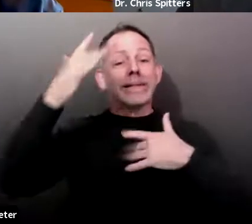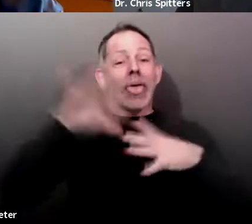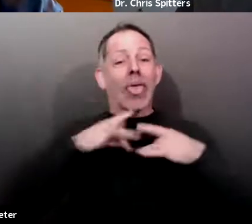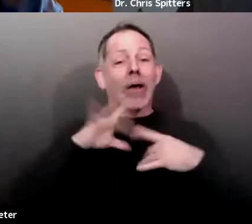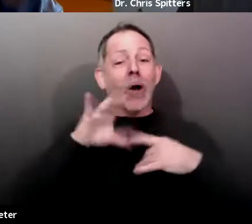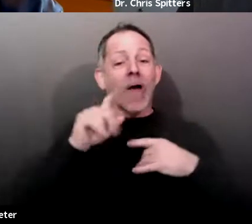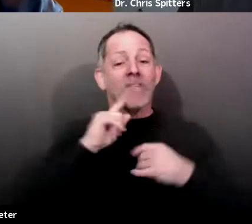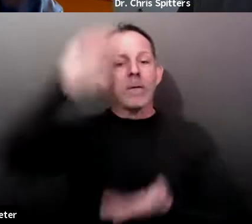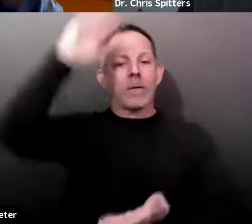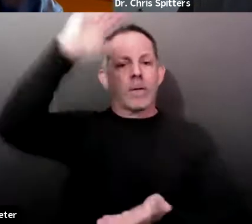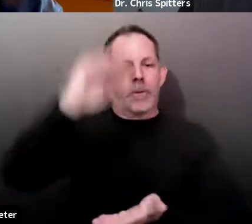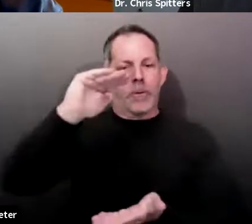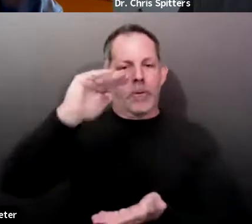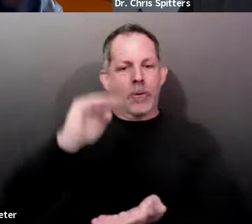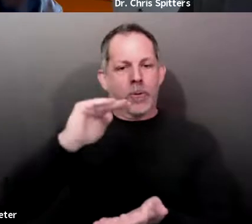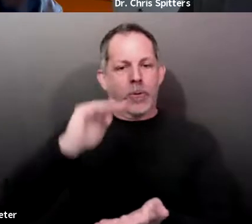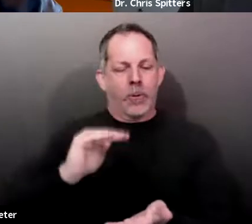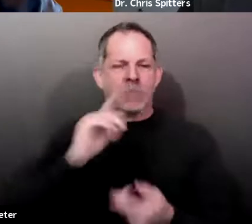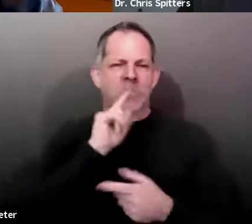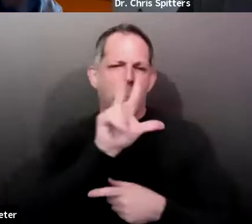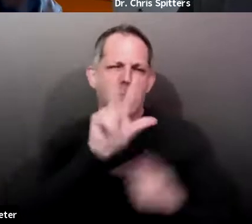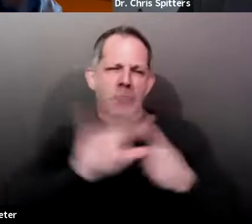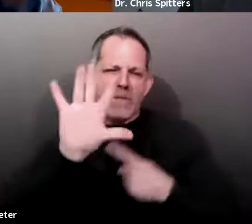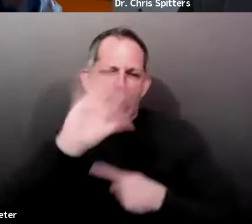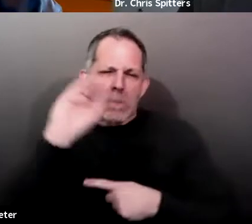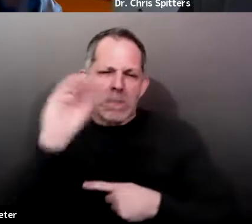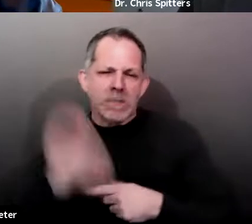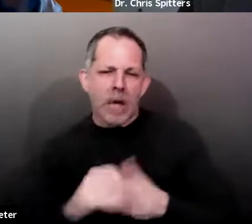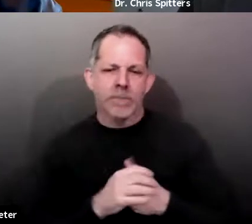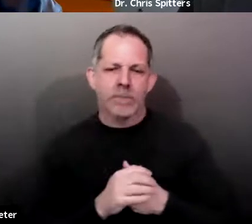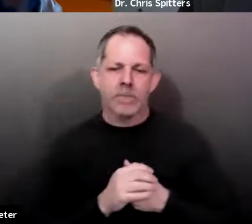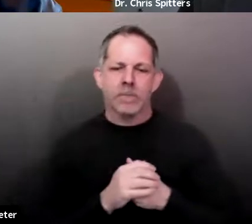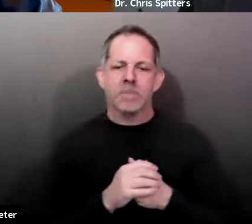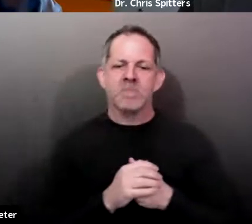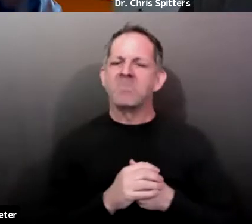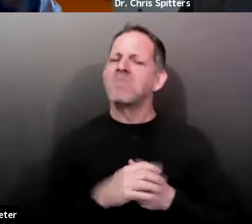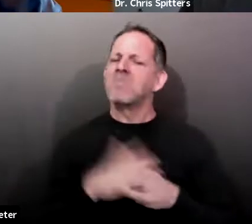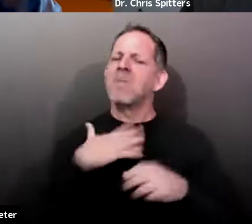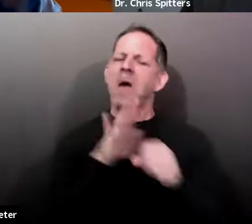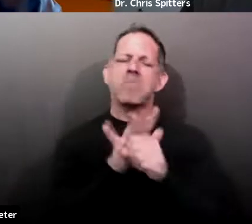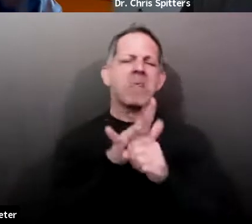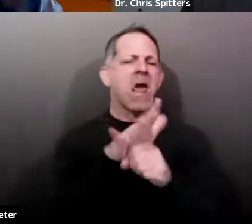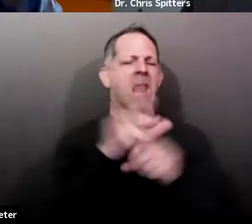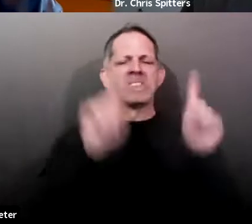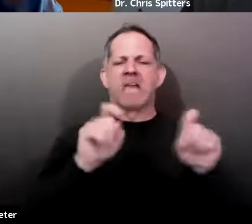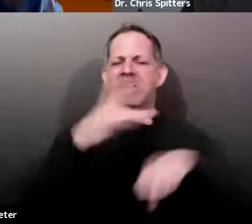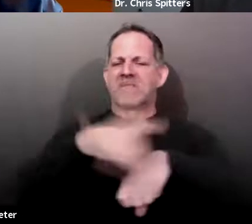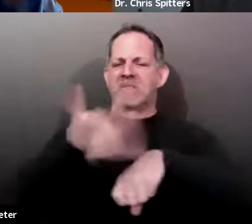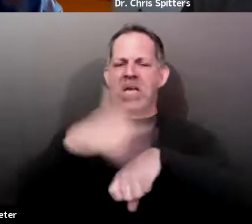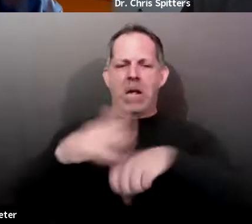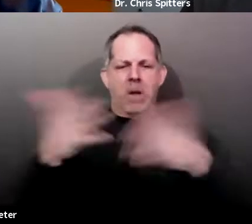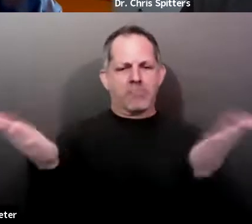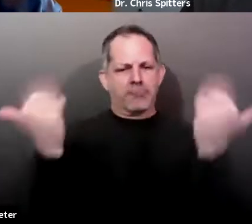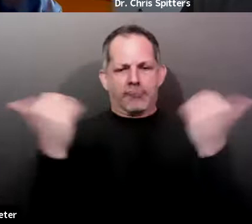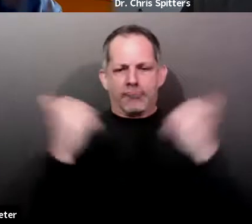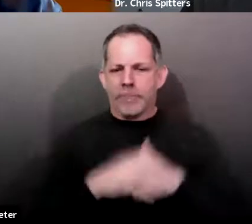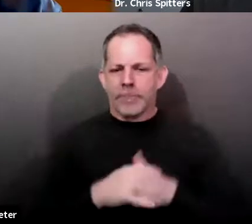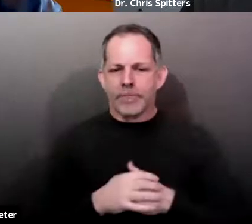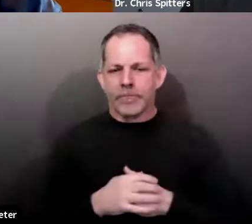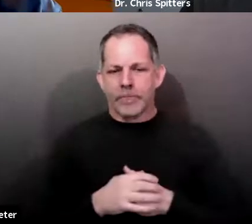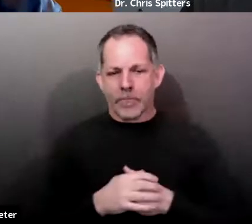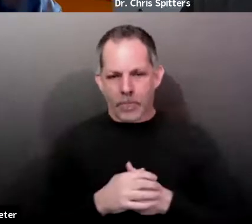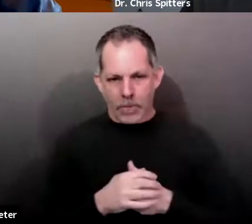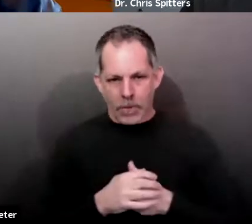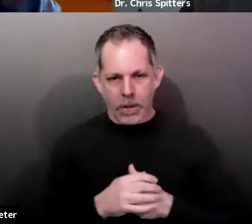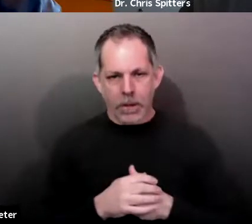so we think we have enough testing up to, uh, one reach those, you know, through the public settings, through the